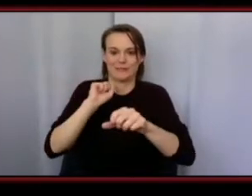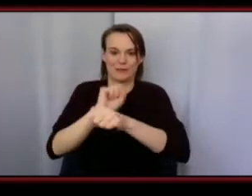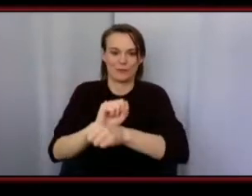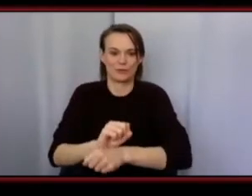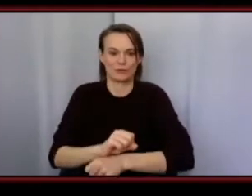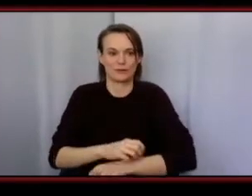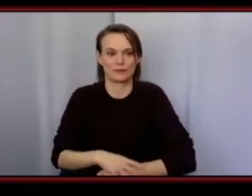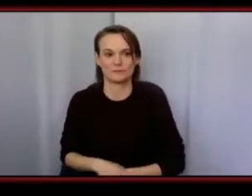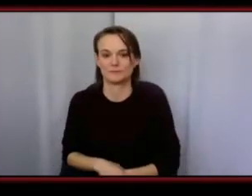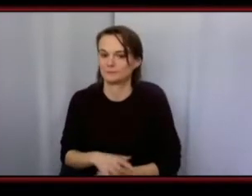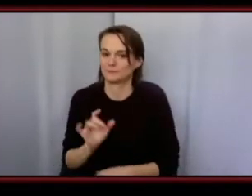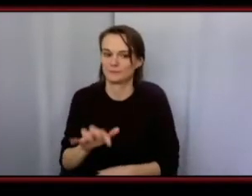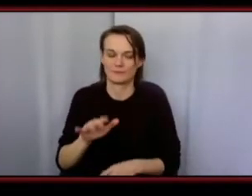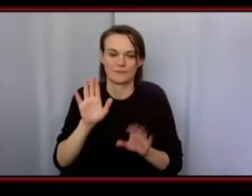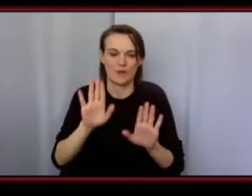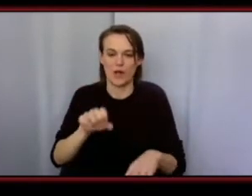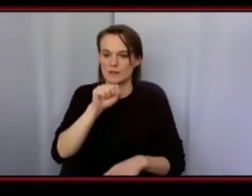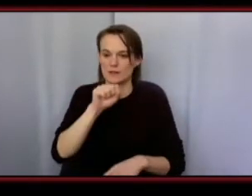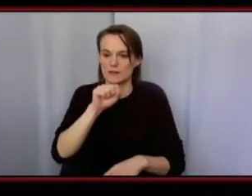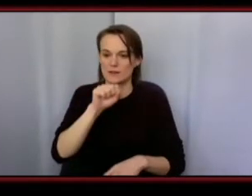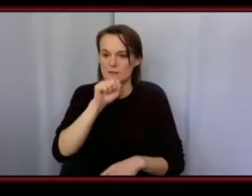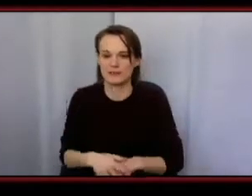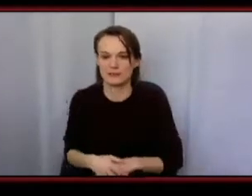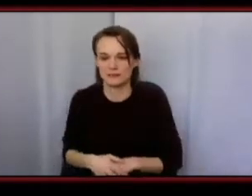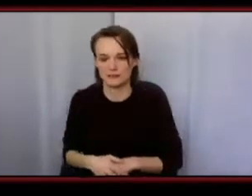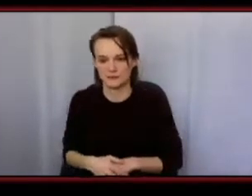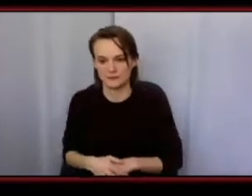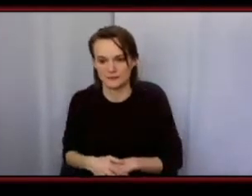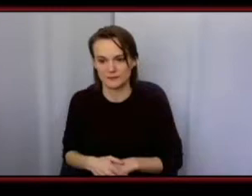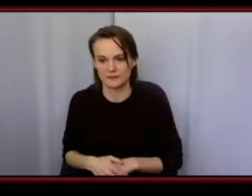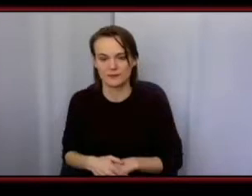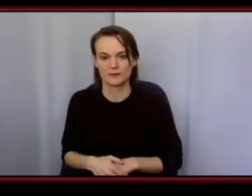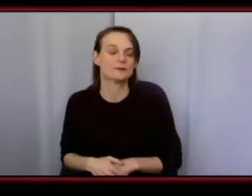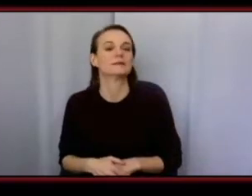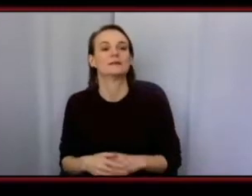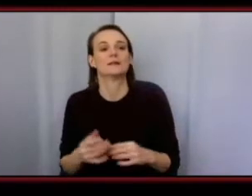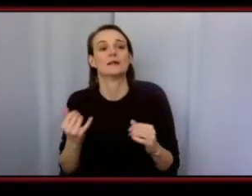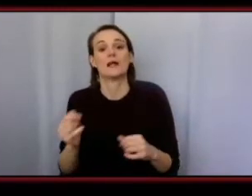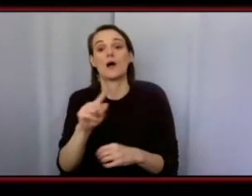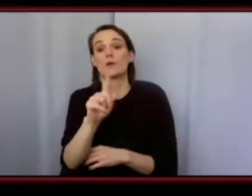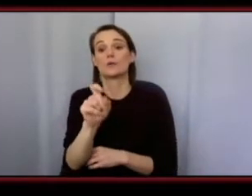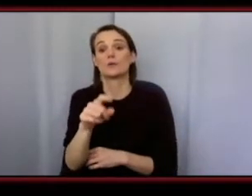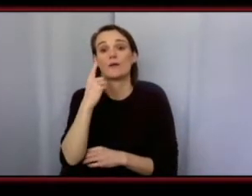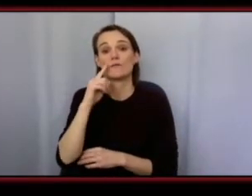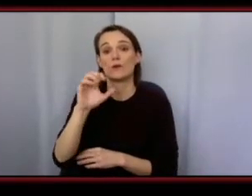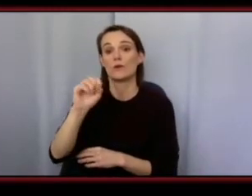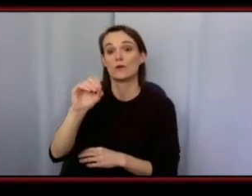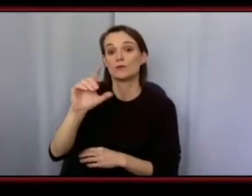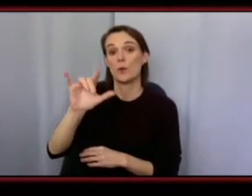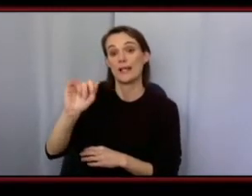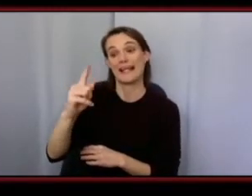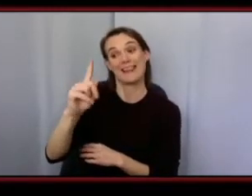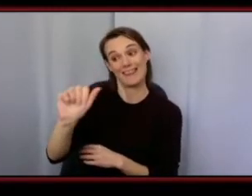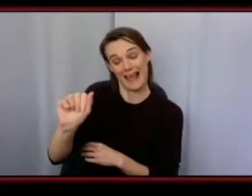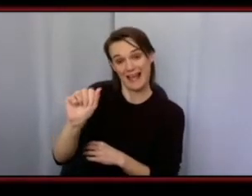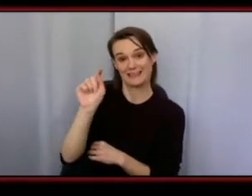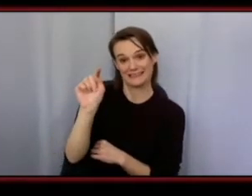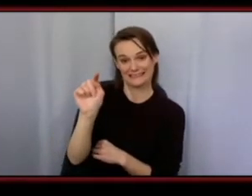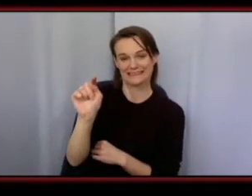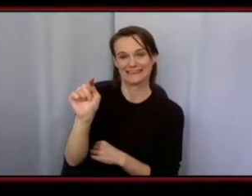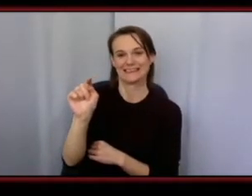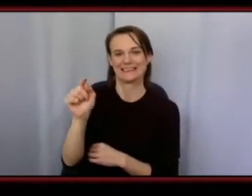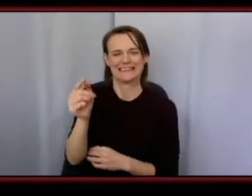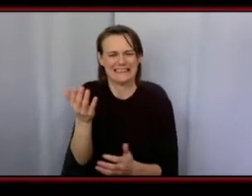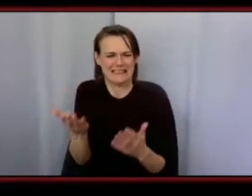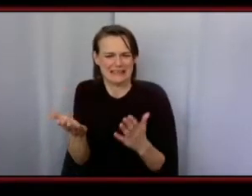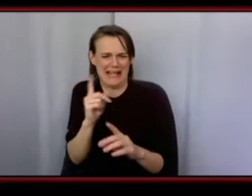love it love it um this question is directed for uh salitha specifically um and i